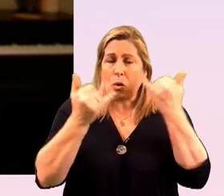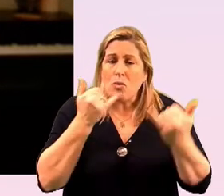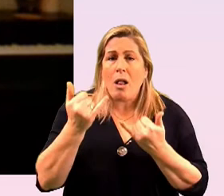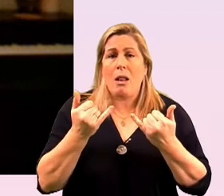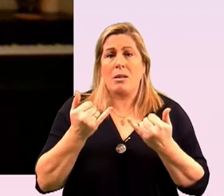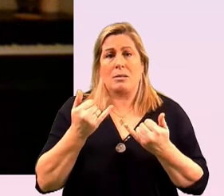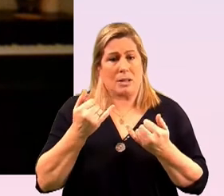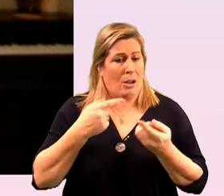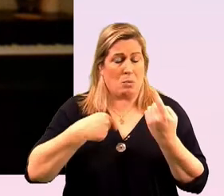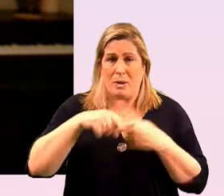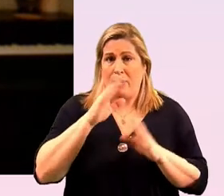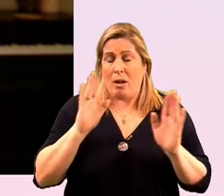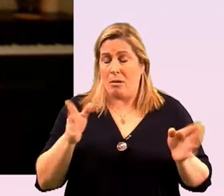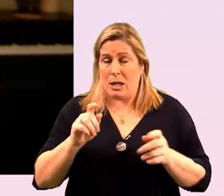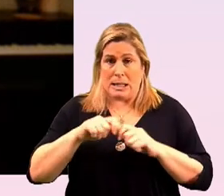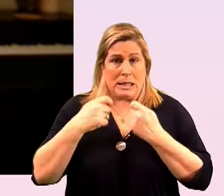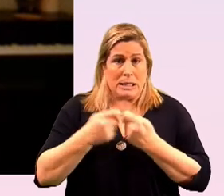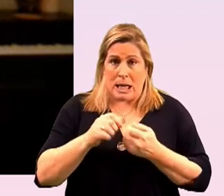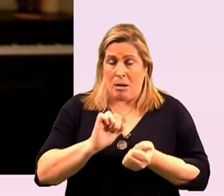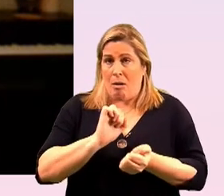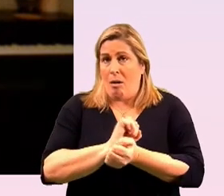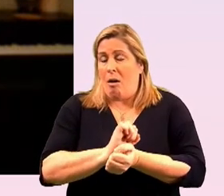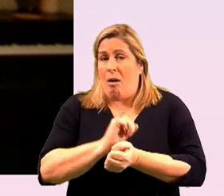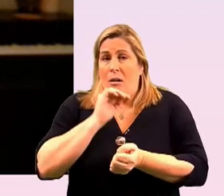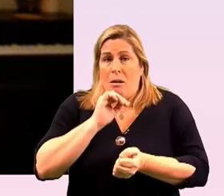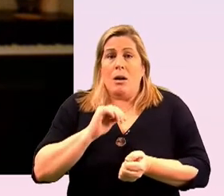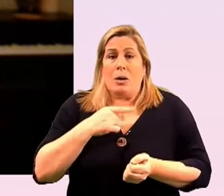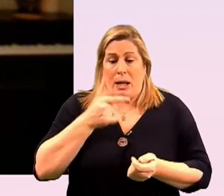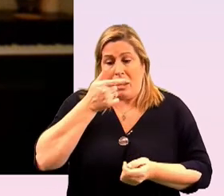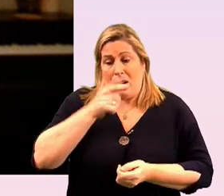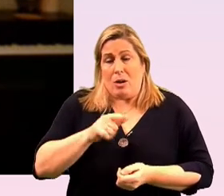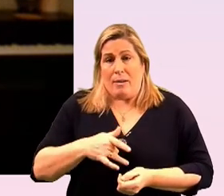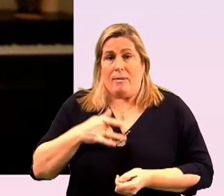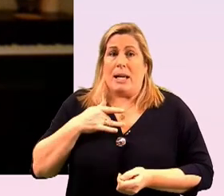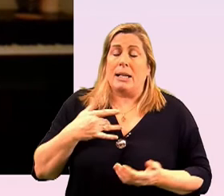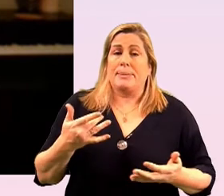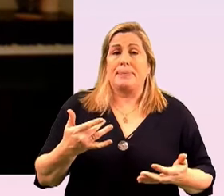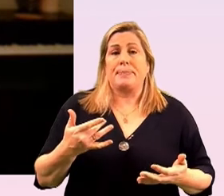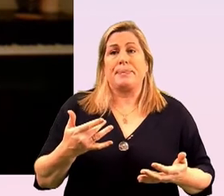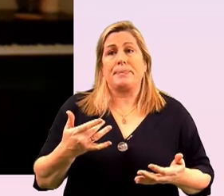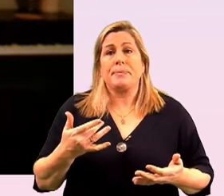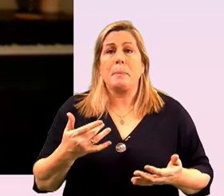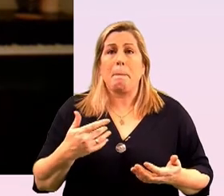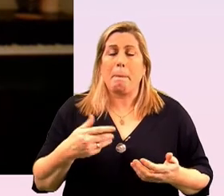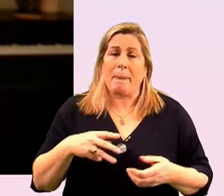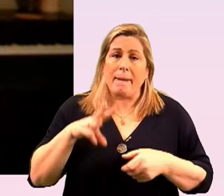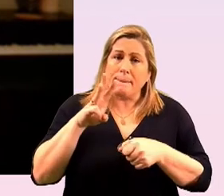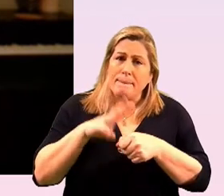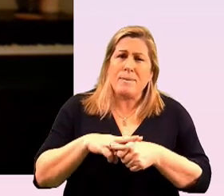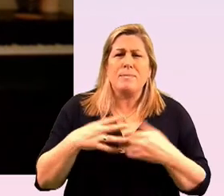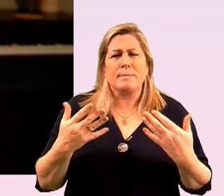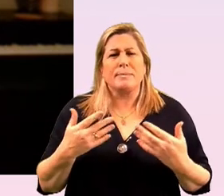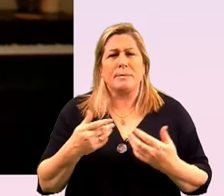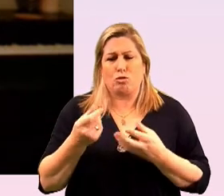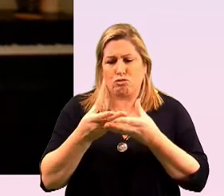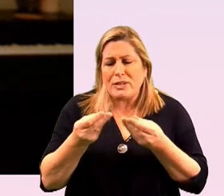already be a very stretched team so and we consider ourselves lucky and that we felt uh quite uh well i suppose